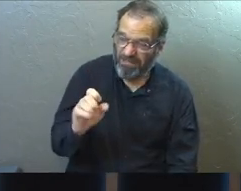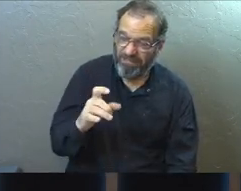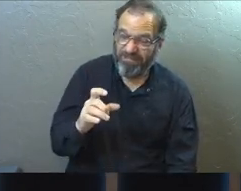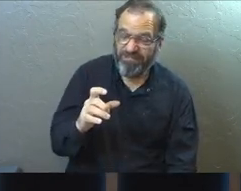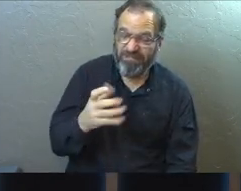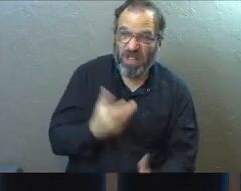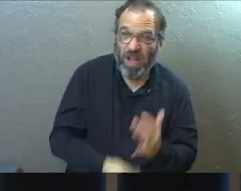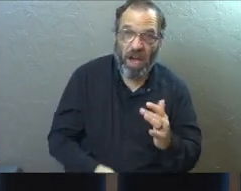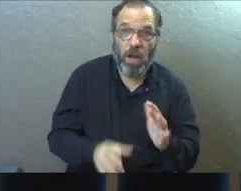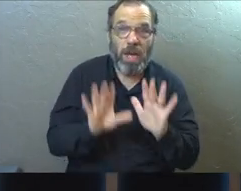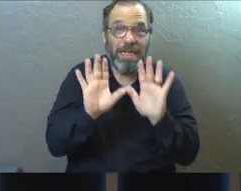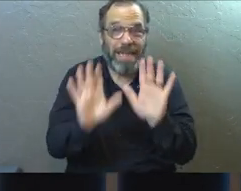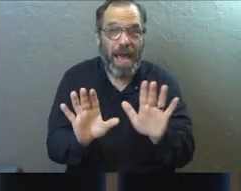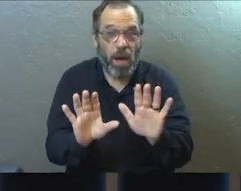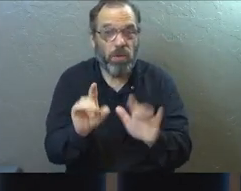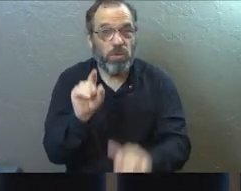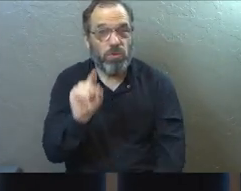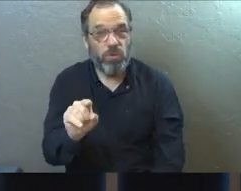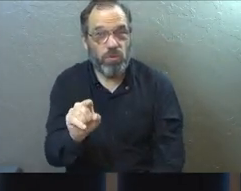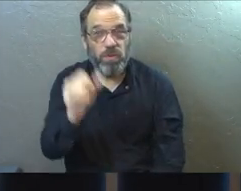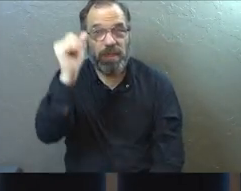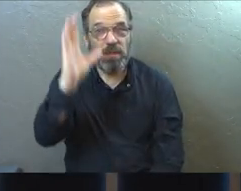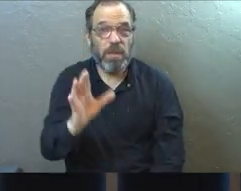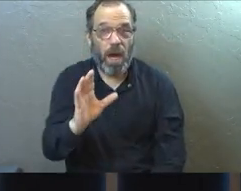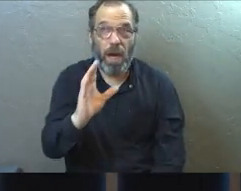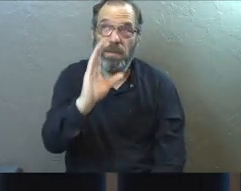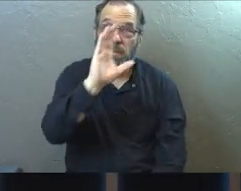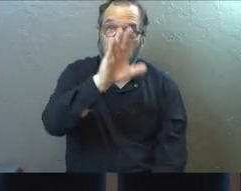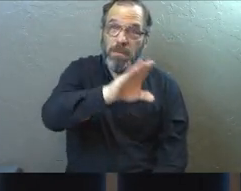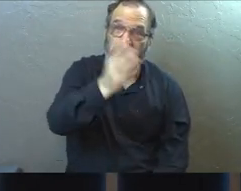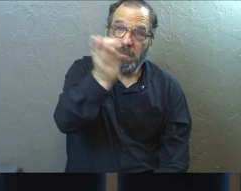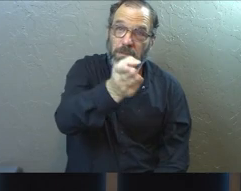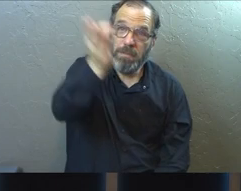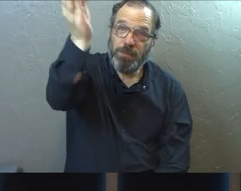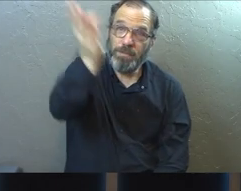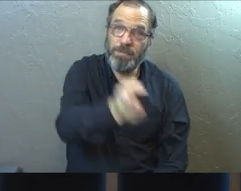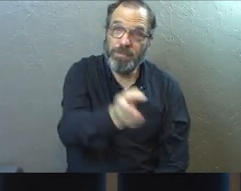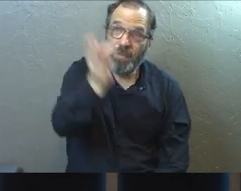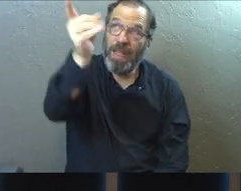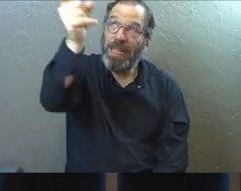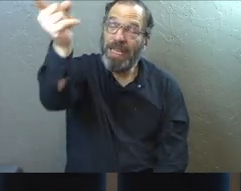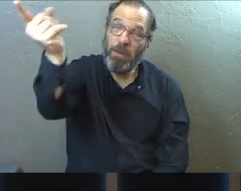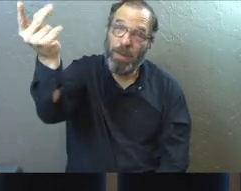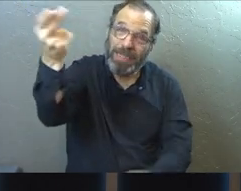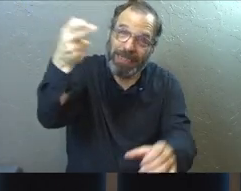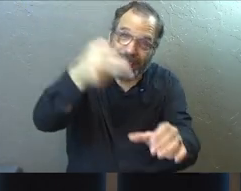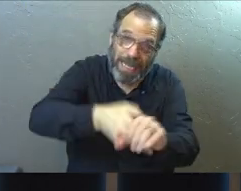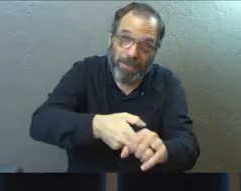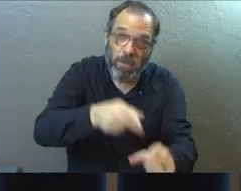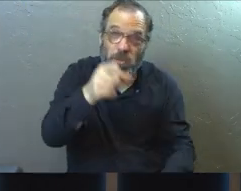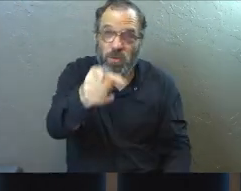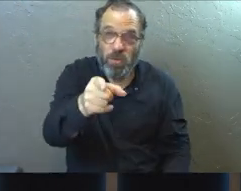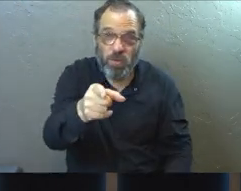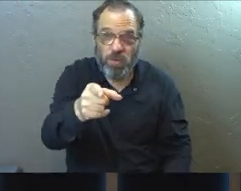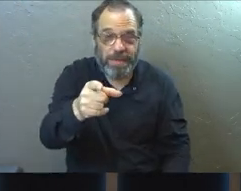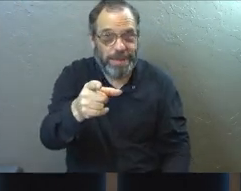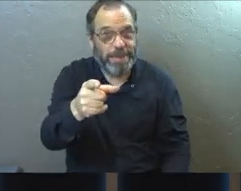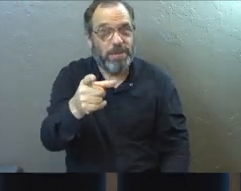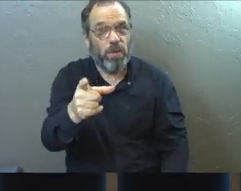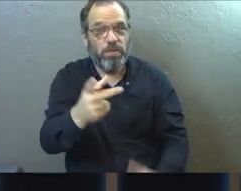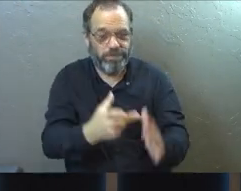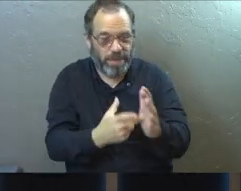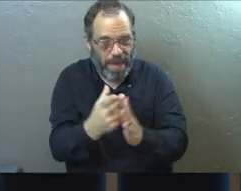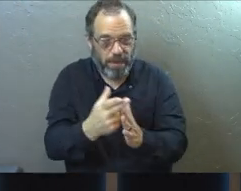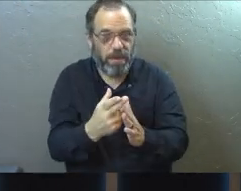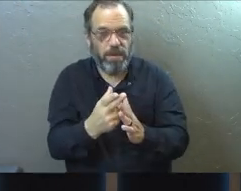right now between you and God. God wants to come in and God wants to bring resurrection and healing. So have an honest moment